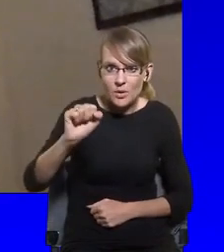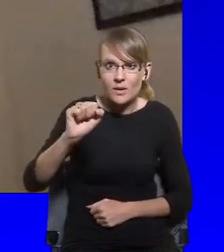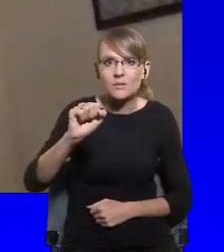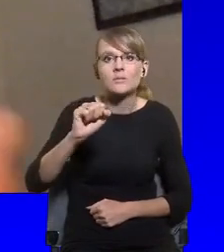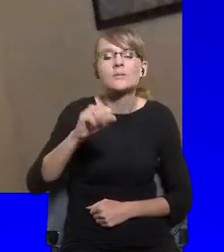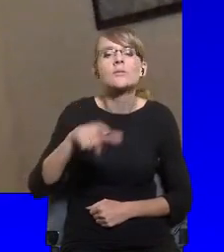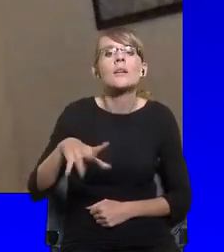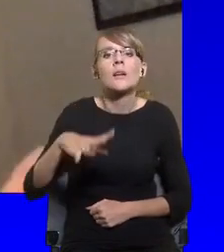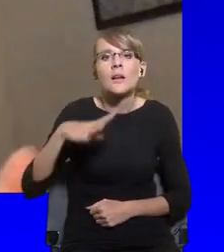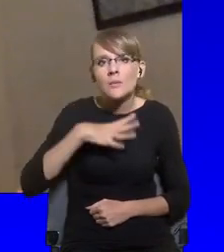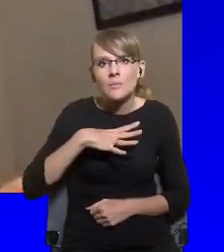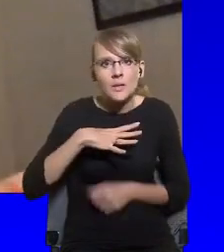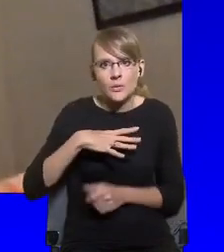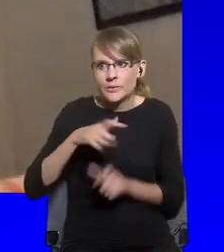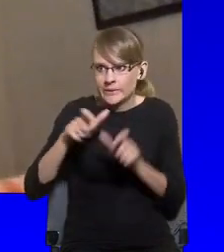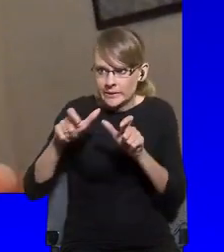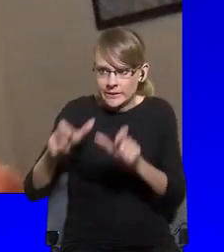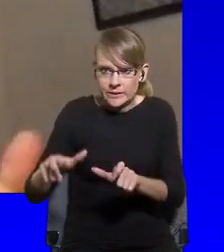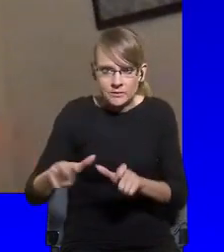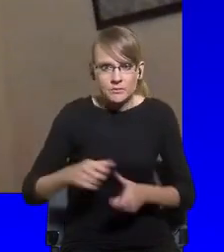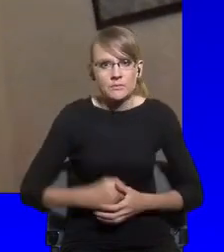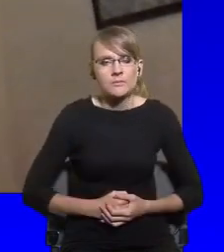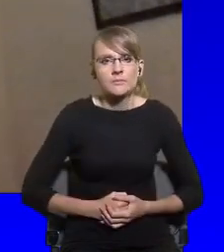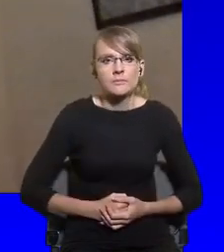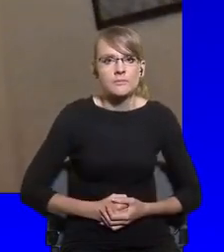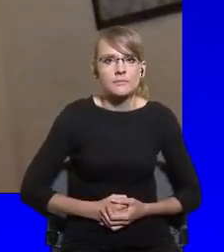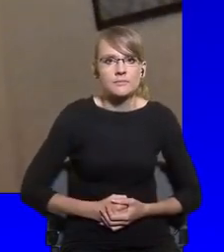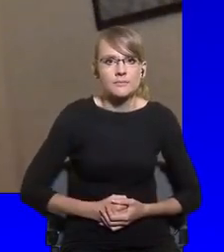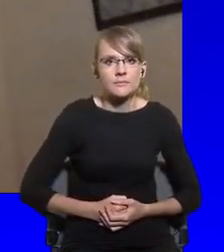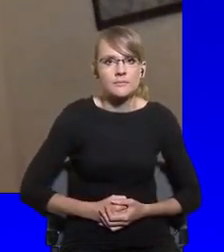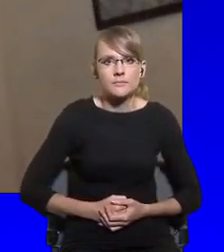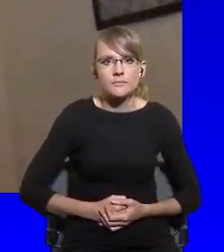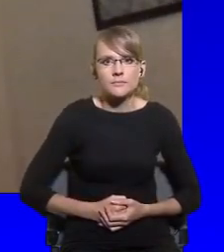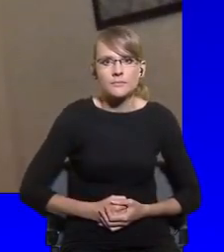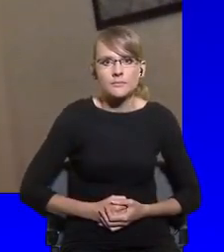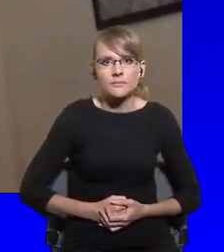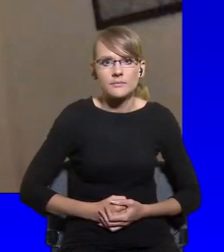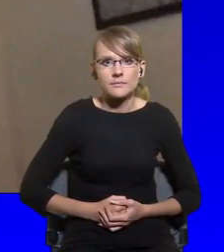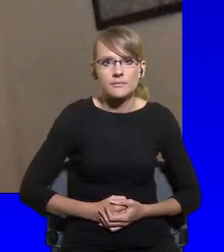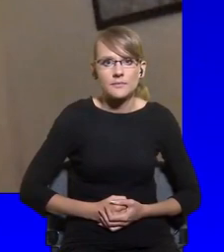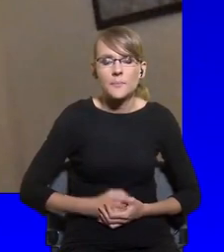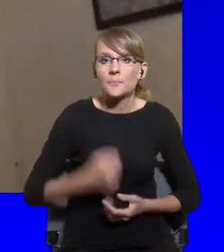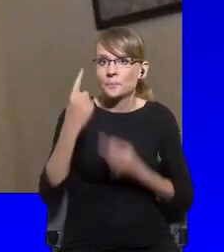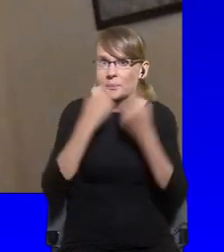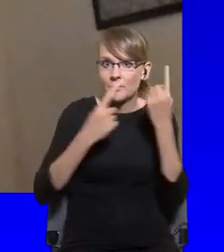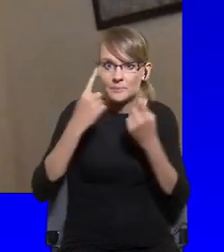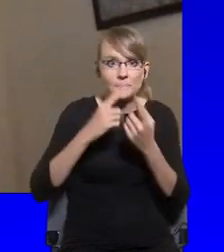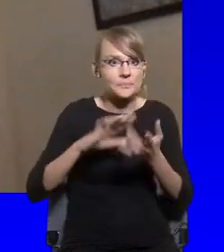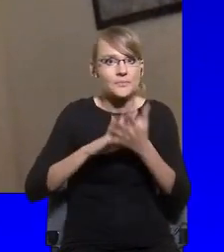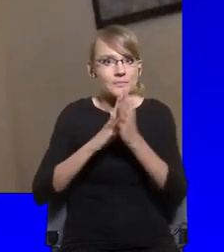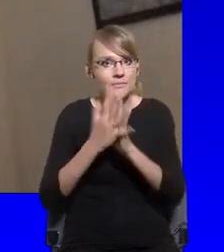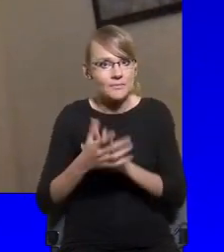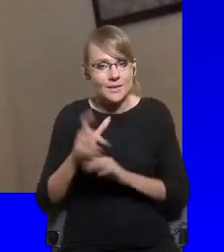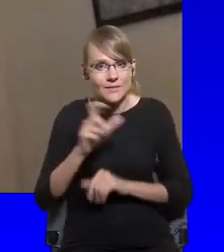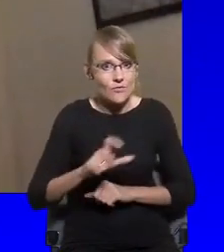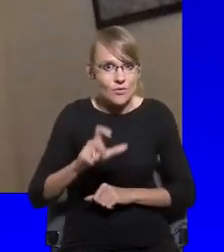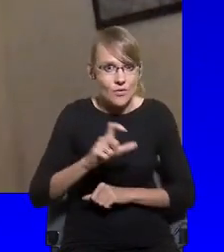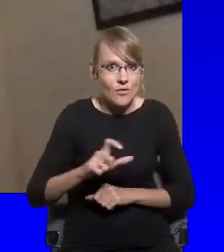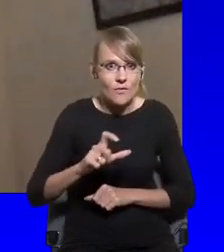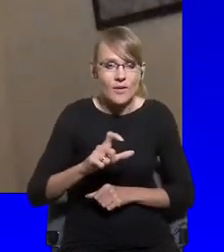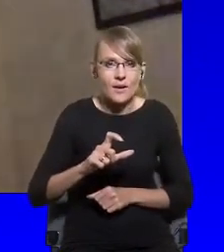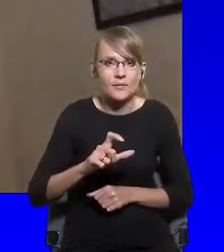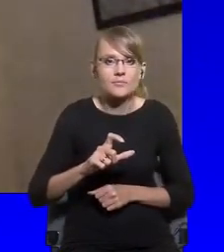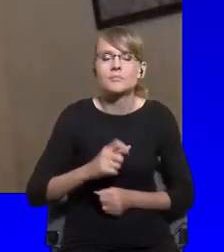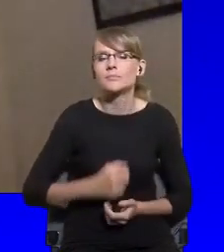essentially, I think that the digital revolution has forwarded